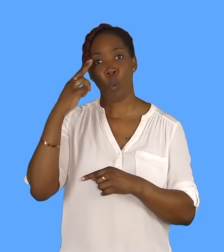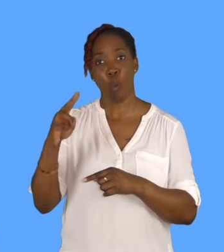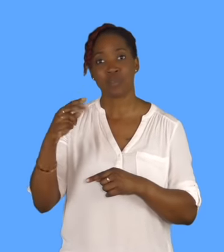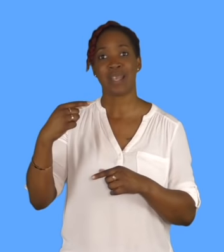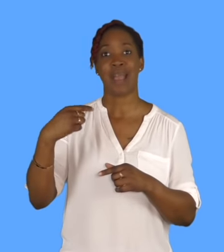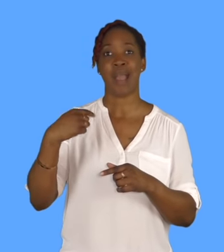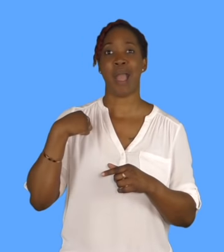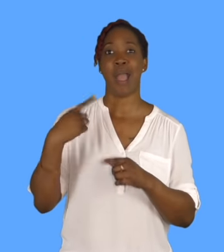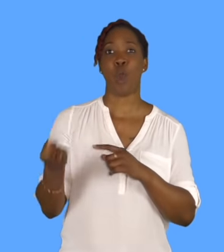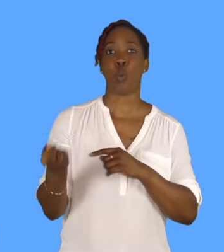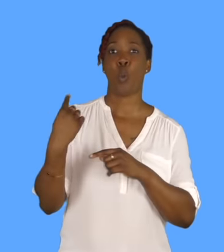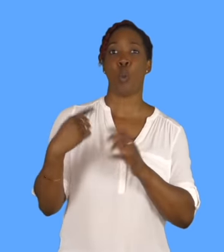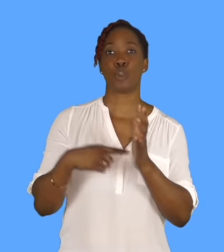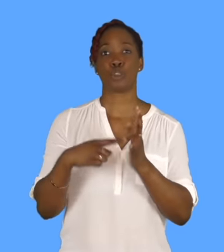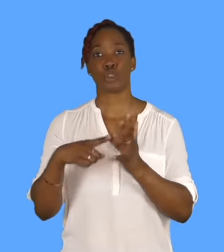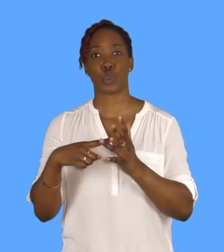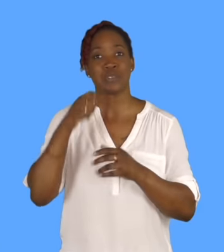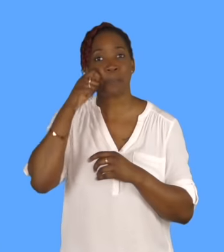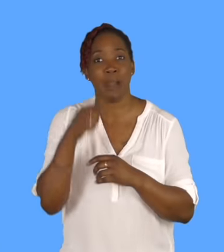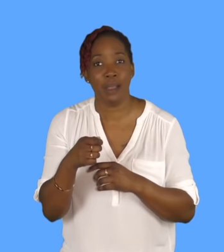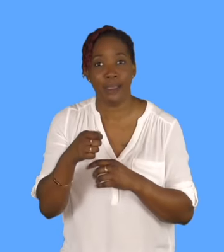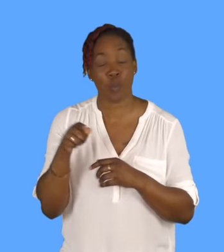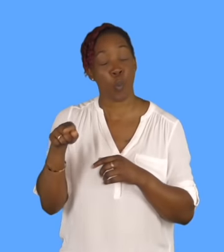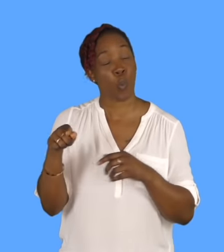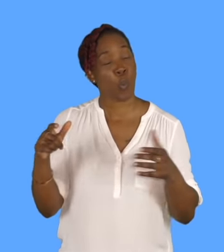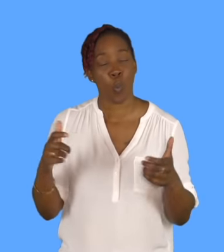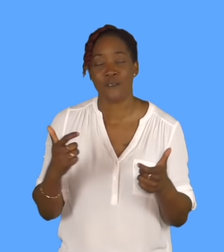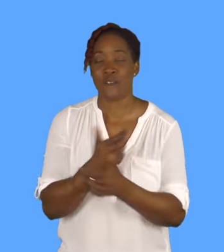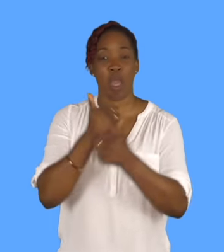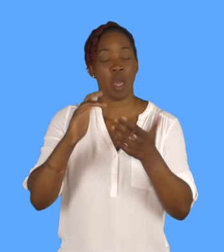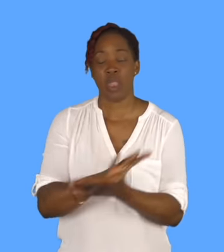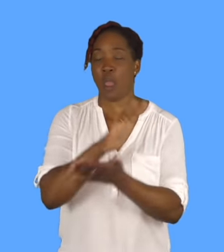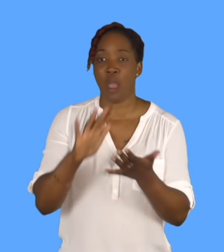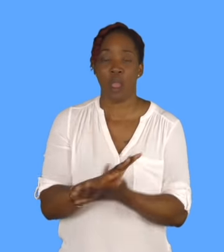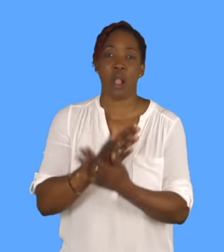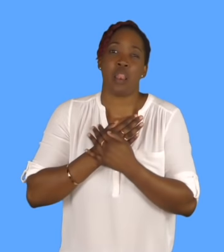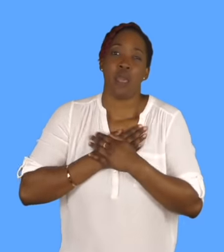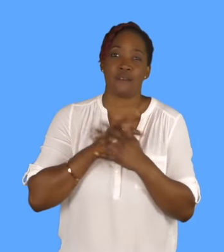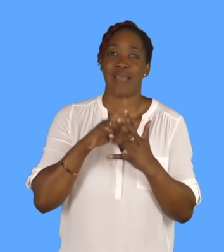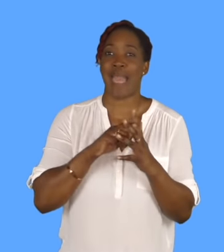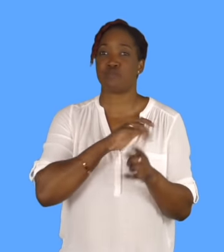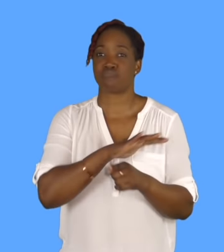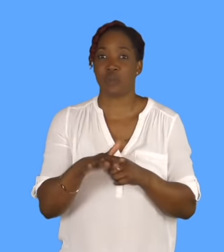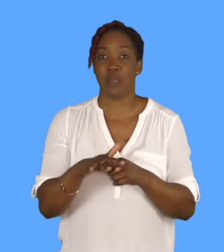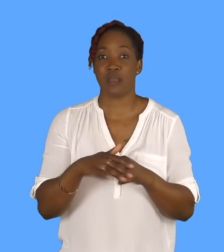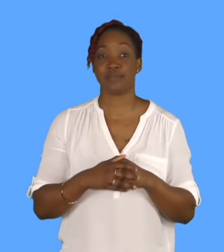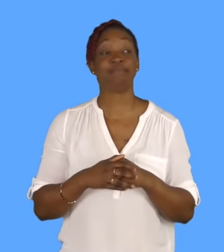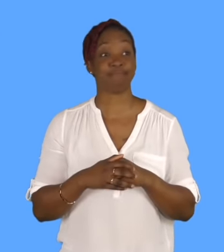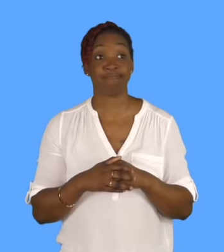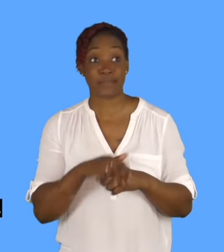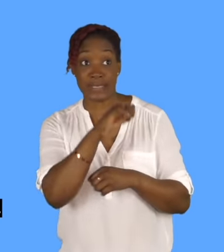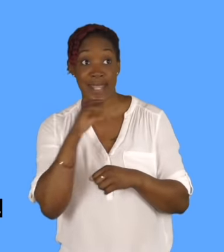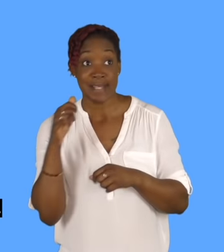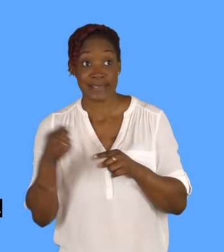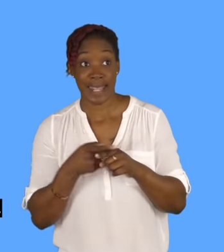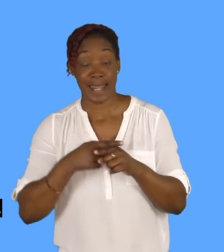It's the nicest English city in Scotland. Yeah, yeah. We came for our film, and it was a lot of fun. was